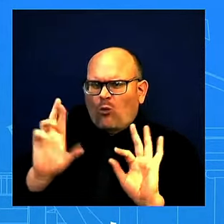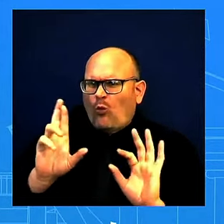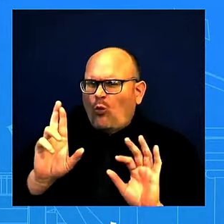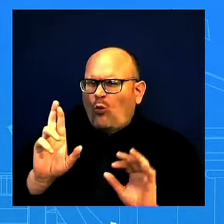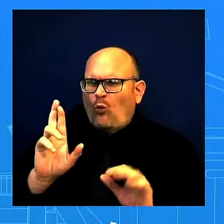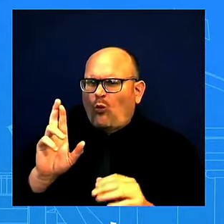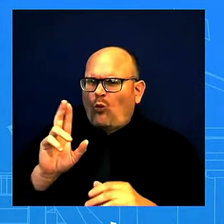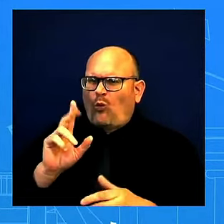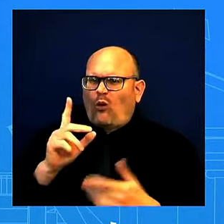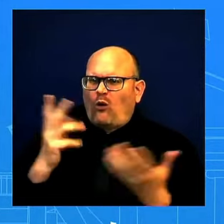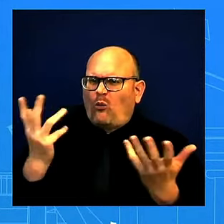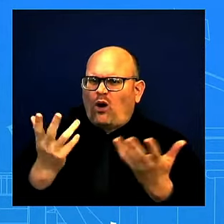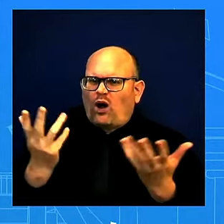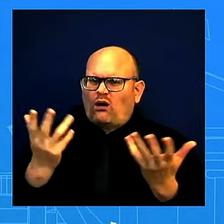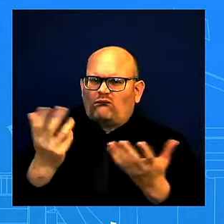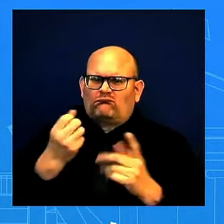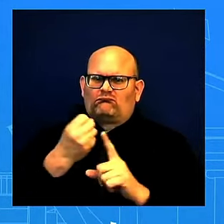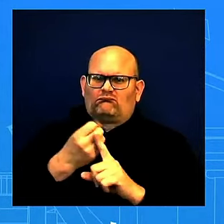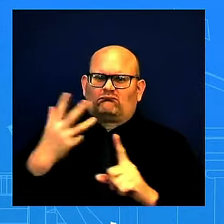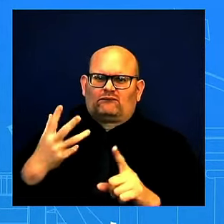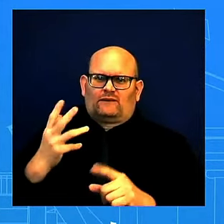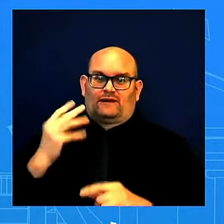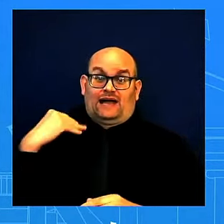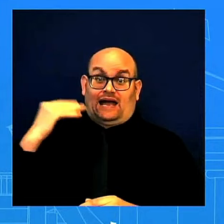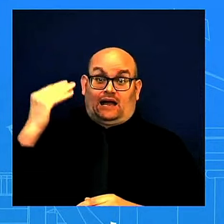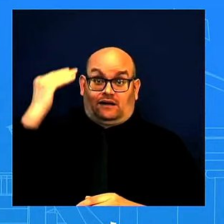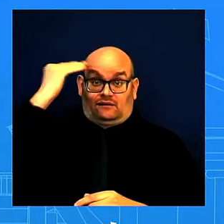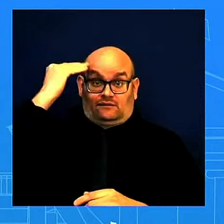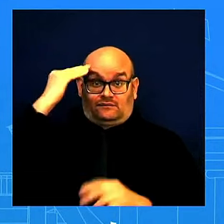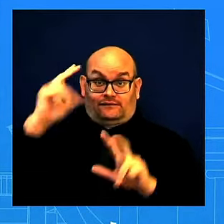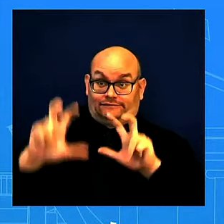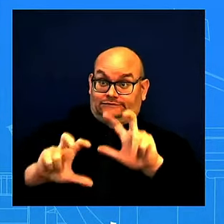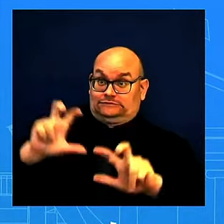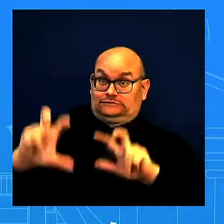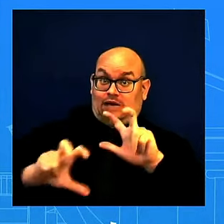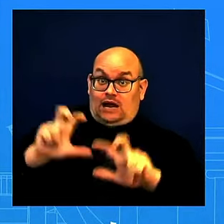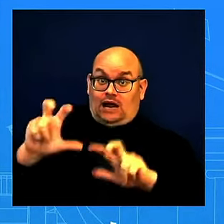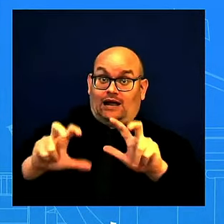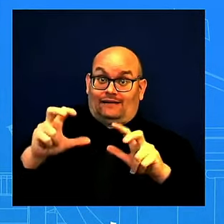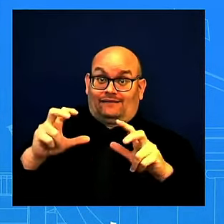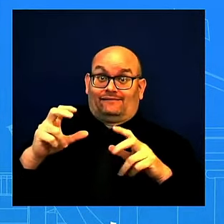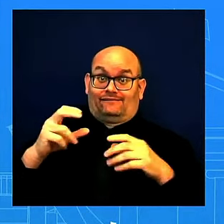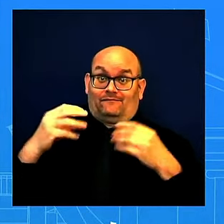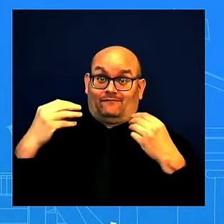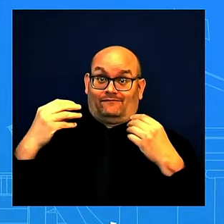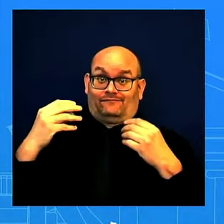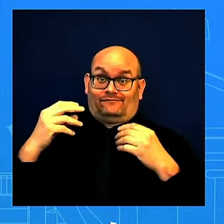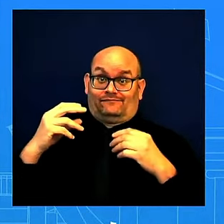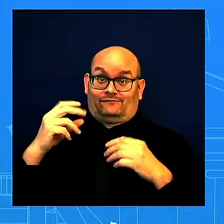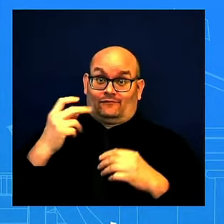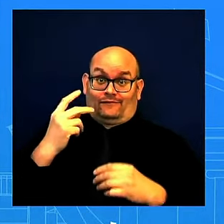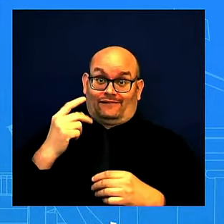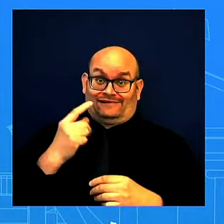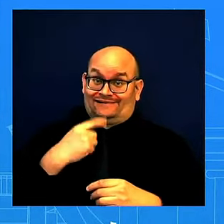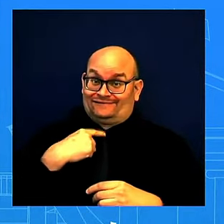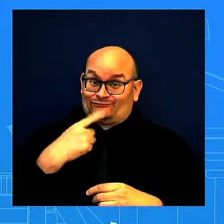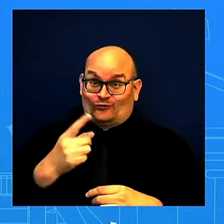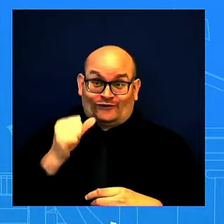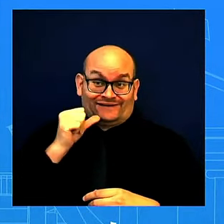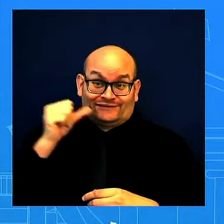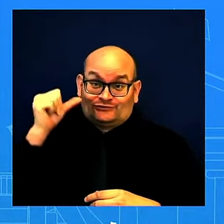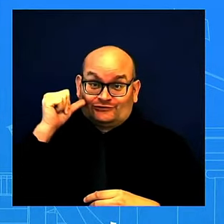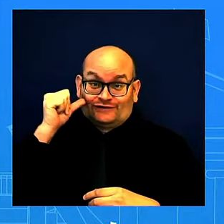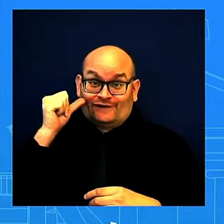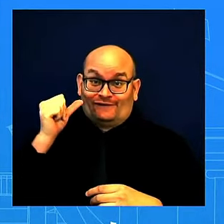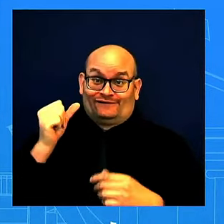the stock market. What I will say is, look, and I said this yesterday and I'll say it again today, while there's